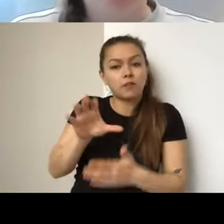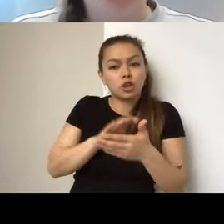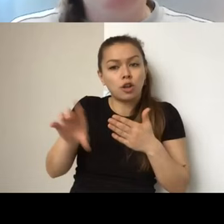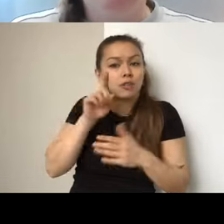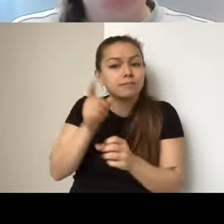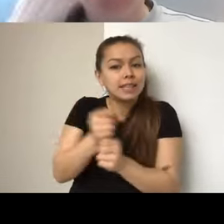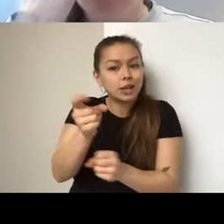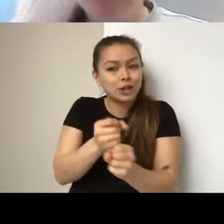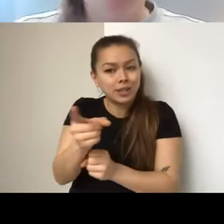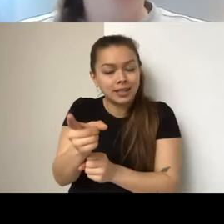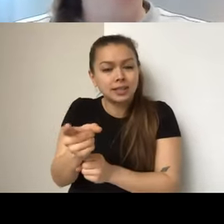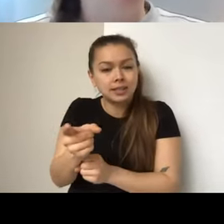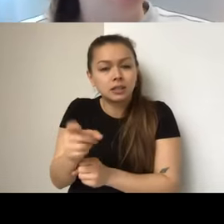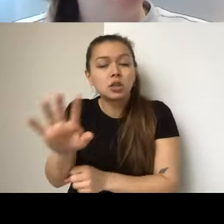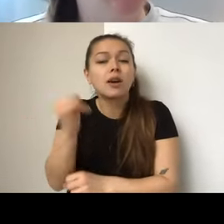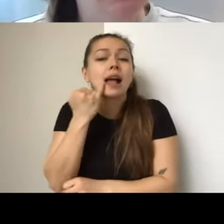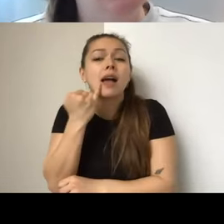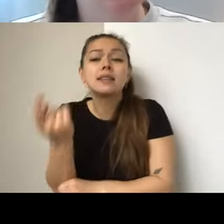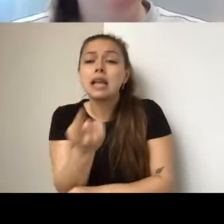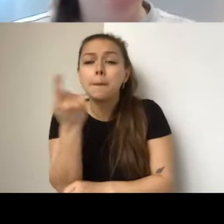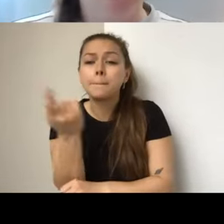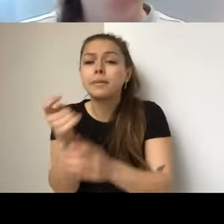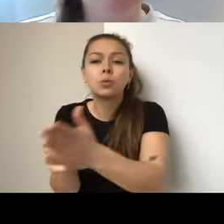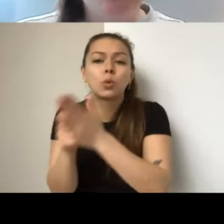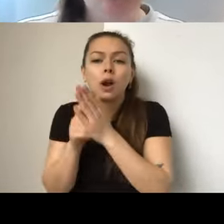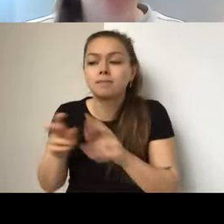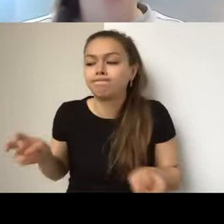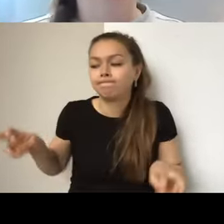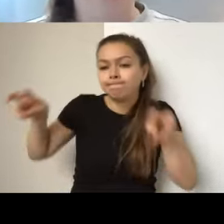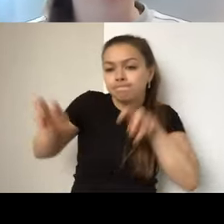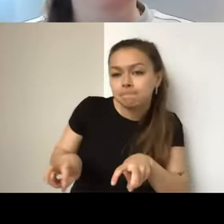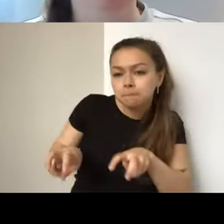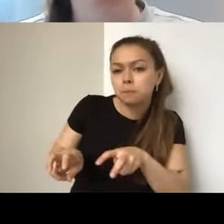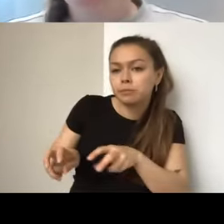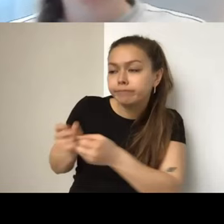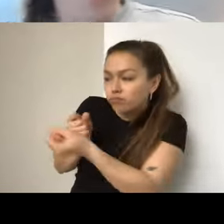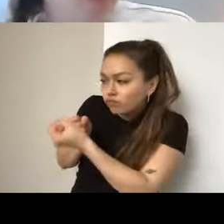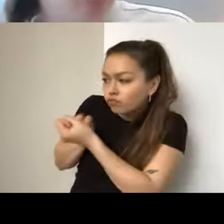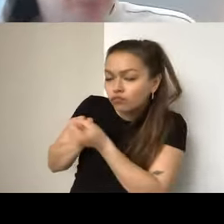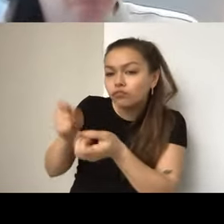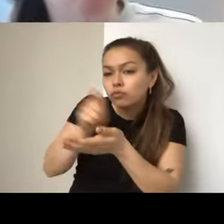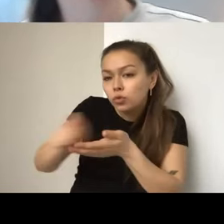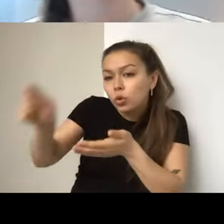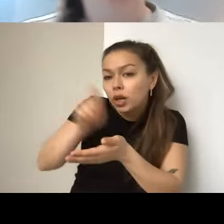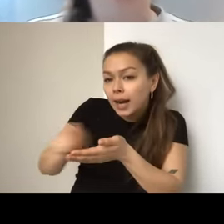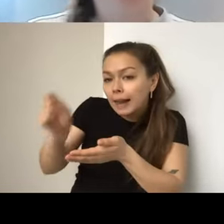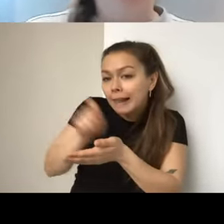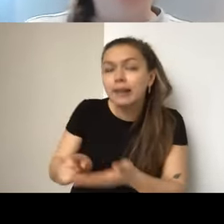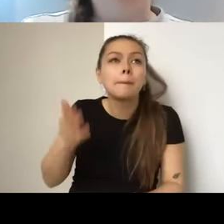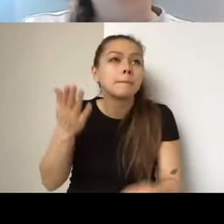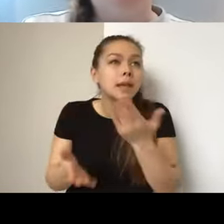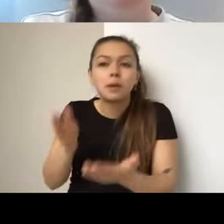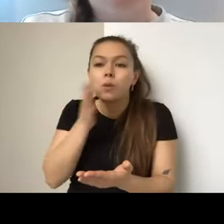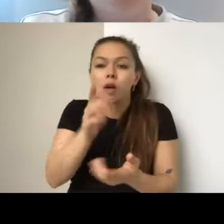would be if you need someone to help you write the grant, or someone who's going to help do some transcription for you